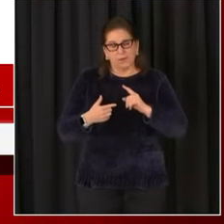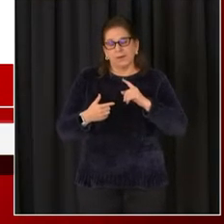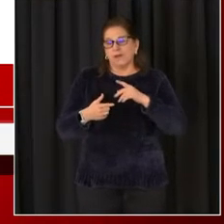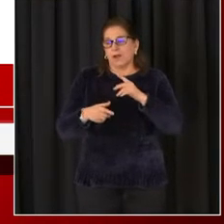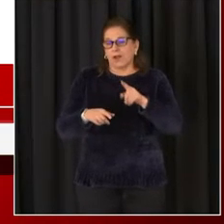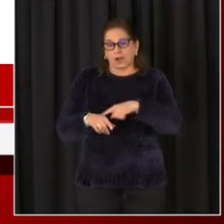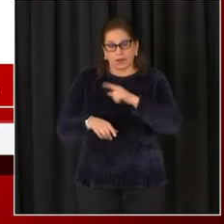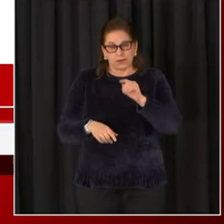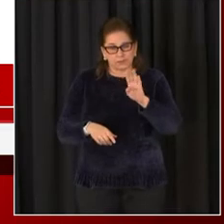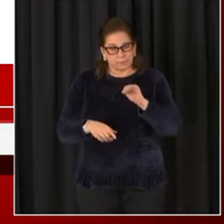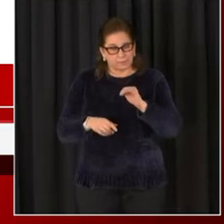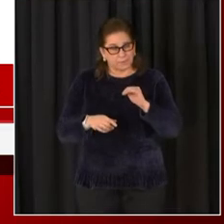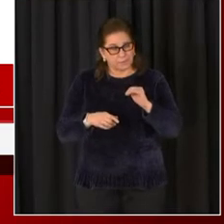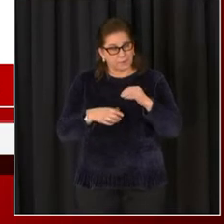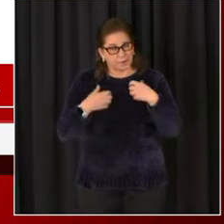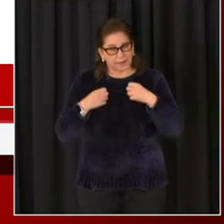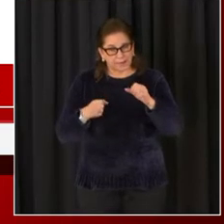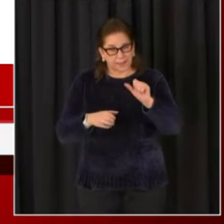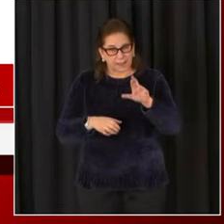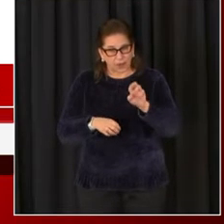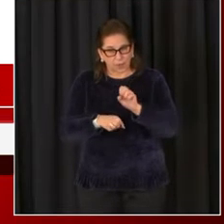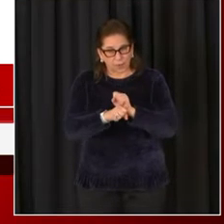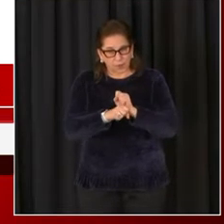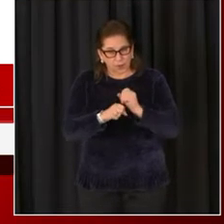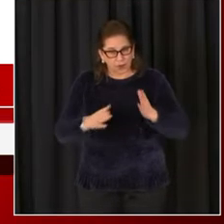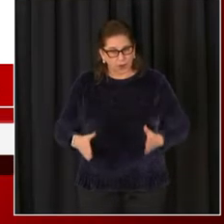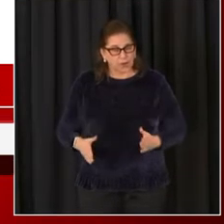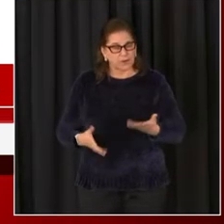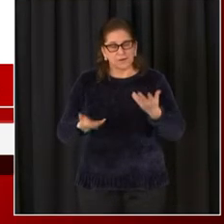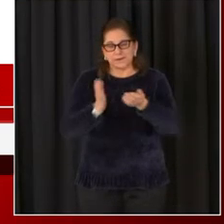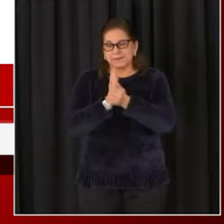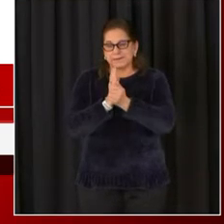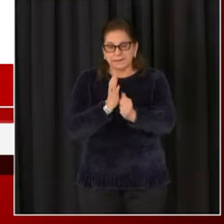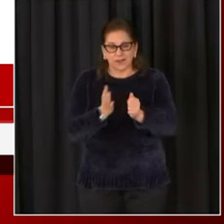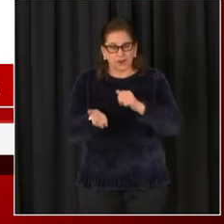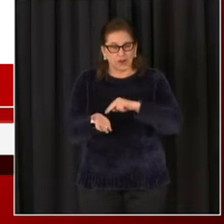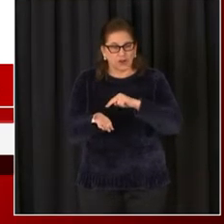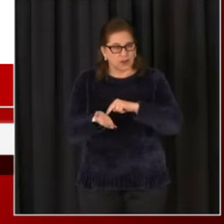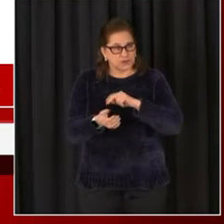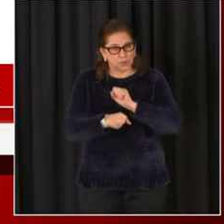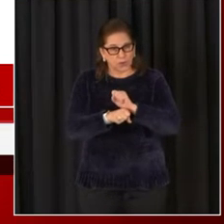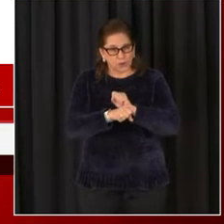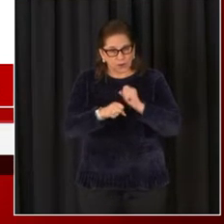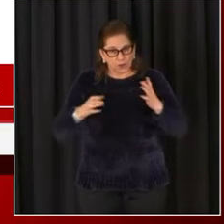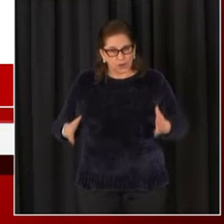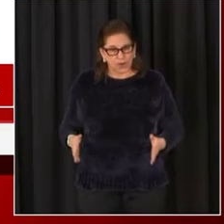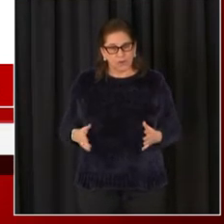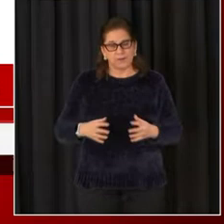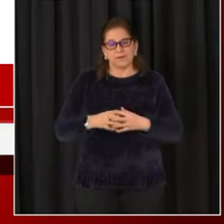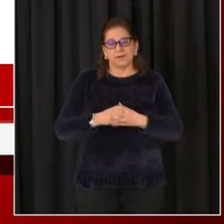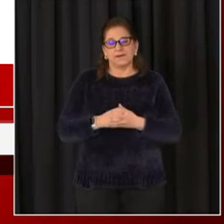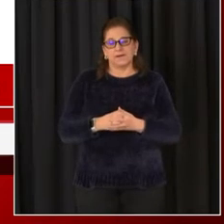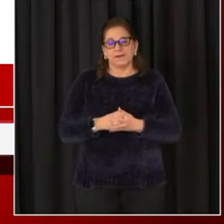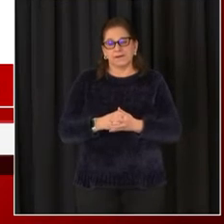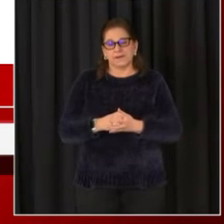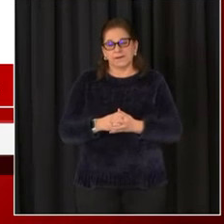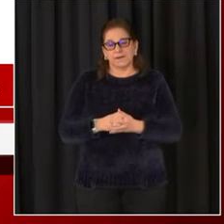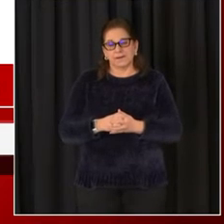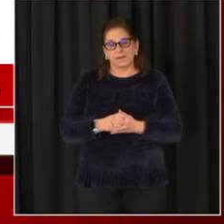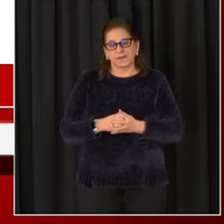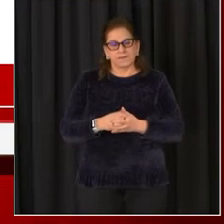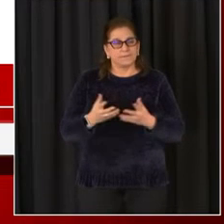assisted living residences and skilled nursing facilities, we have other places where people who are typically